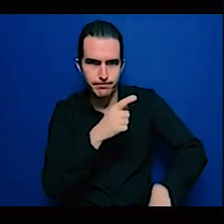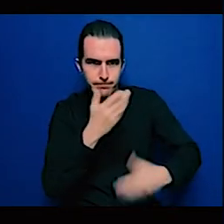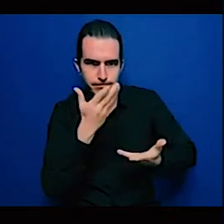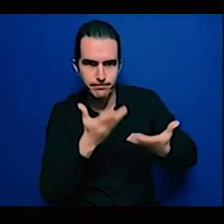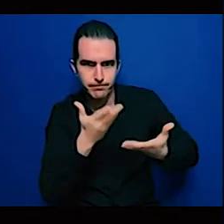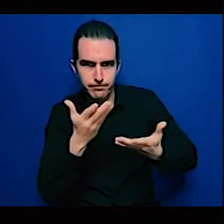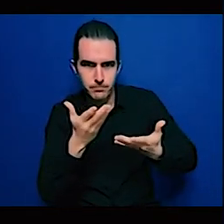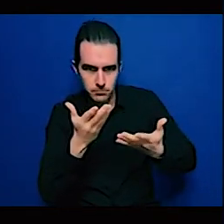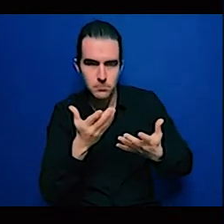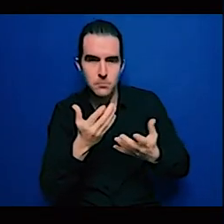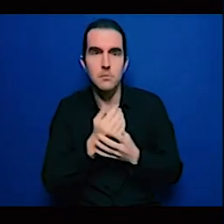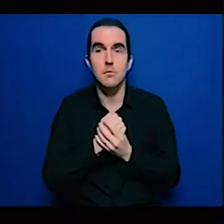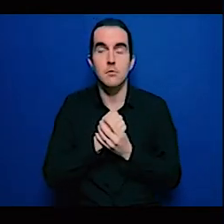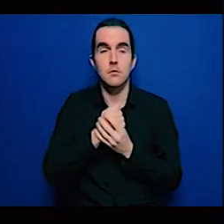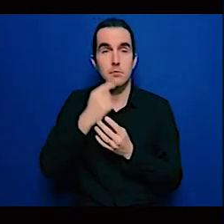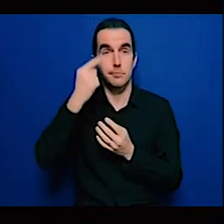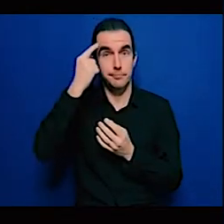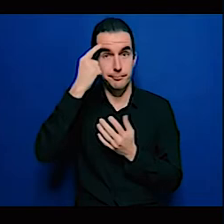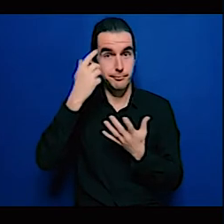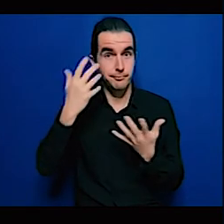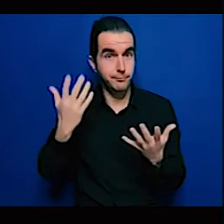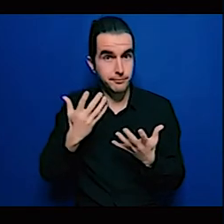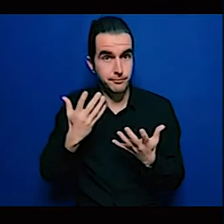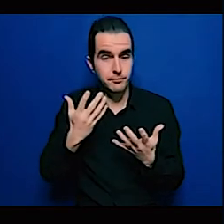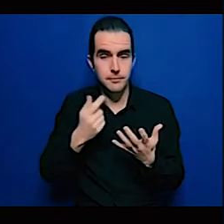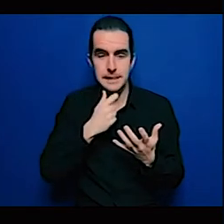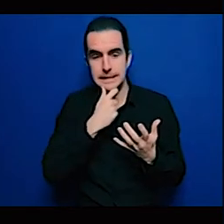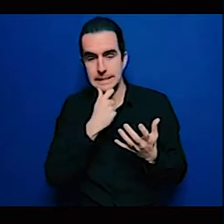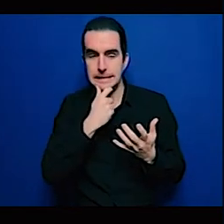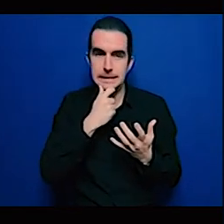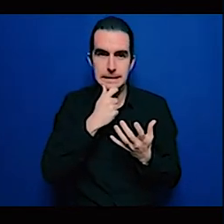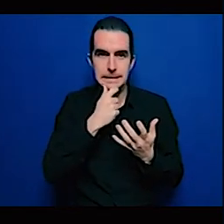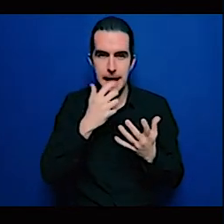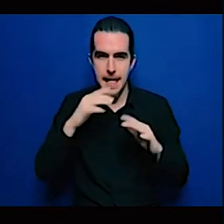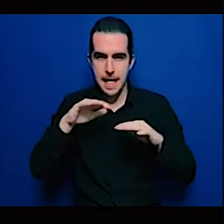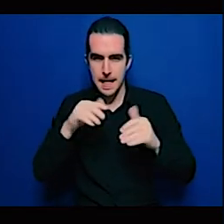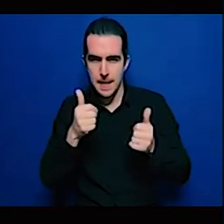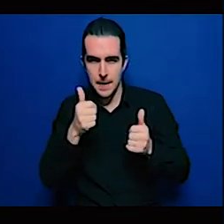the only problem is that the challenges to be taken up